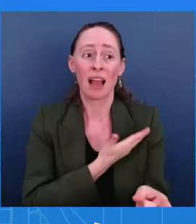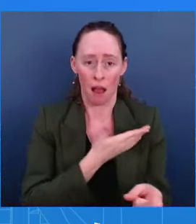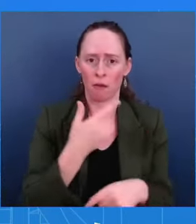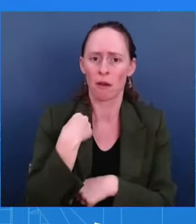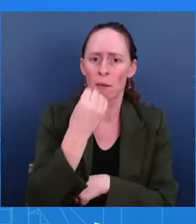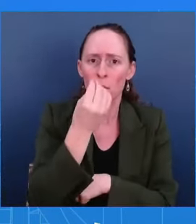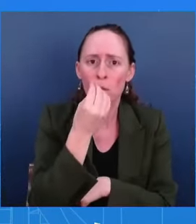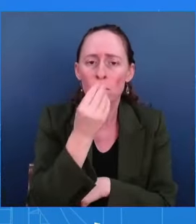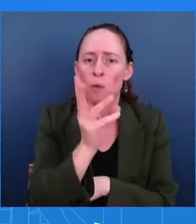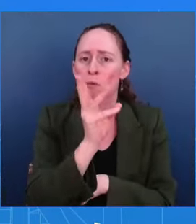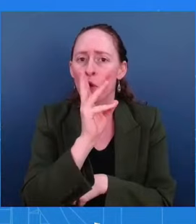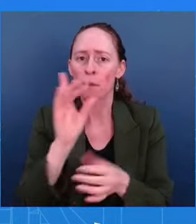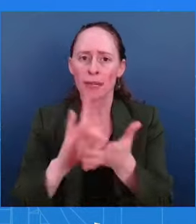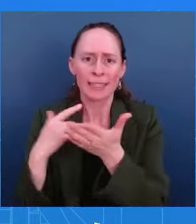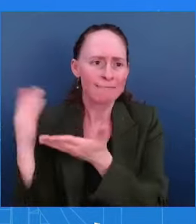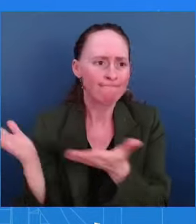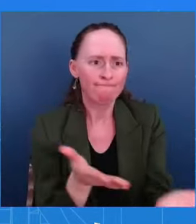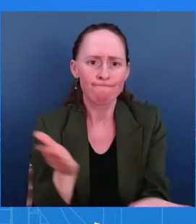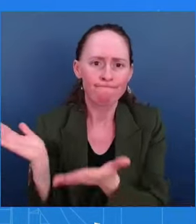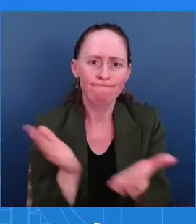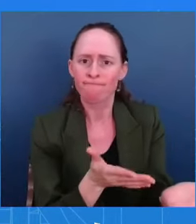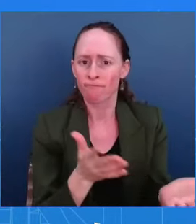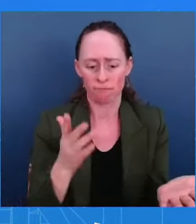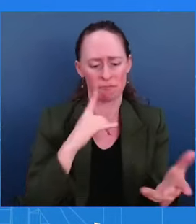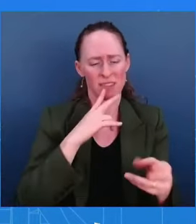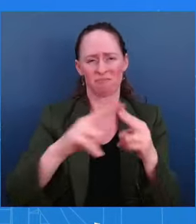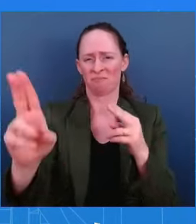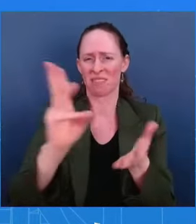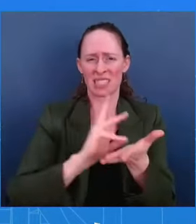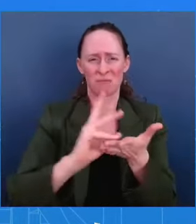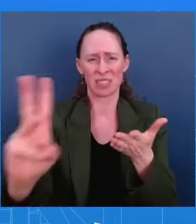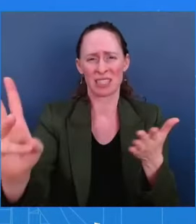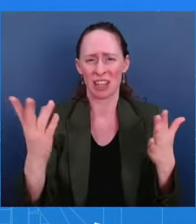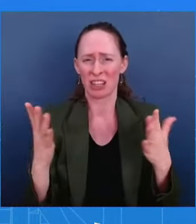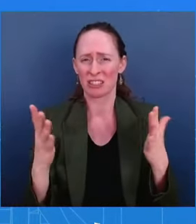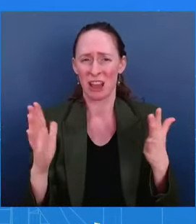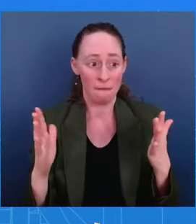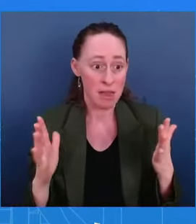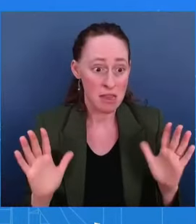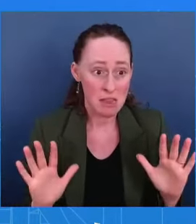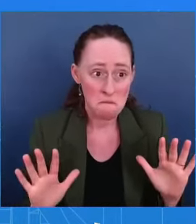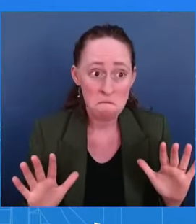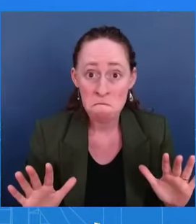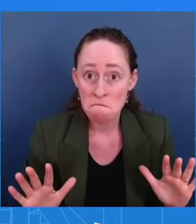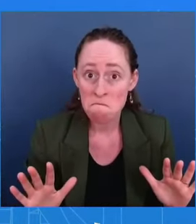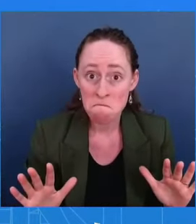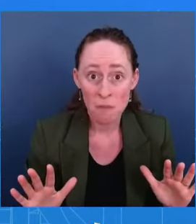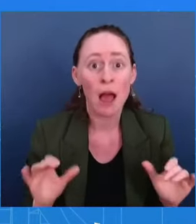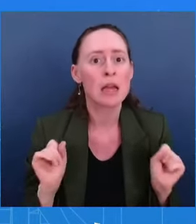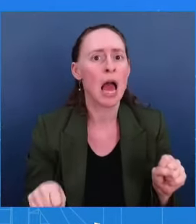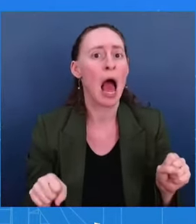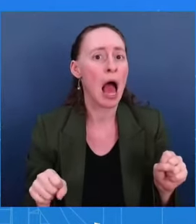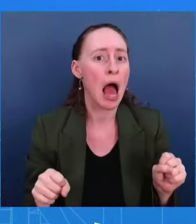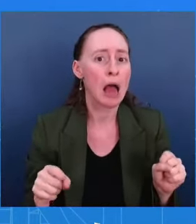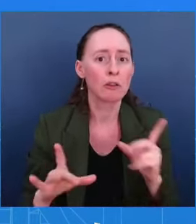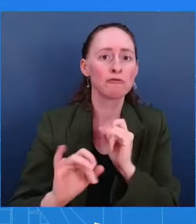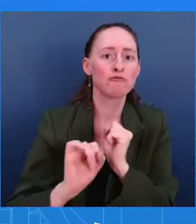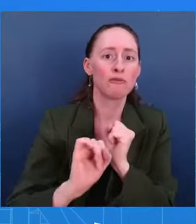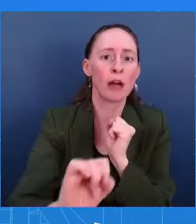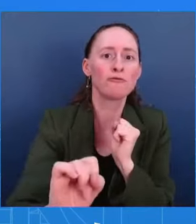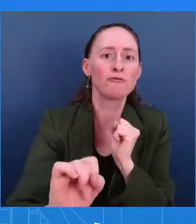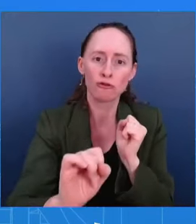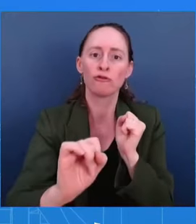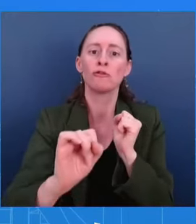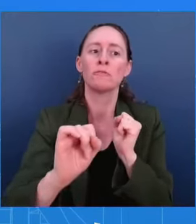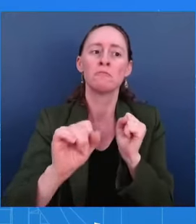then you can start building towards phase two. And if you can get to phase two, you can get both sides to phase two, well, then you're talking about a